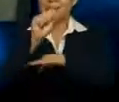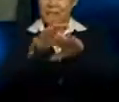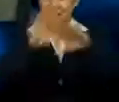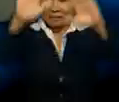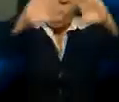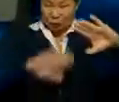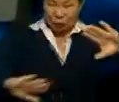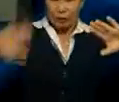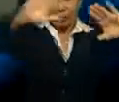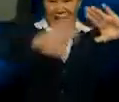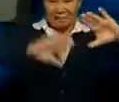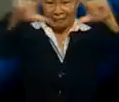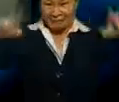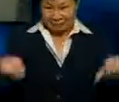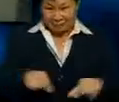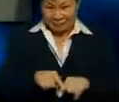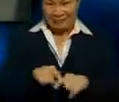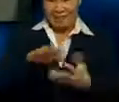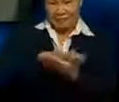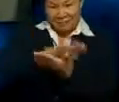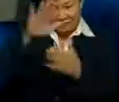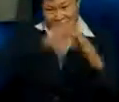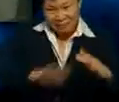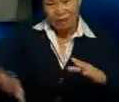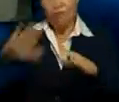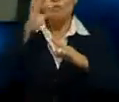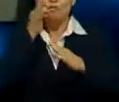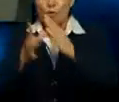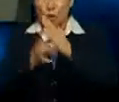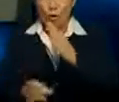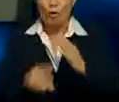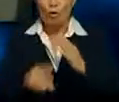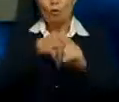The vibrating screen will screen the crude oil from any foreign materials.